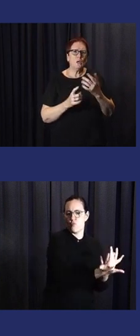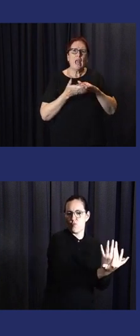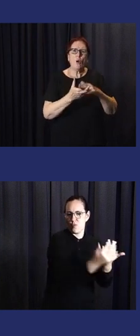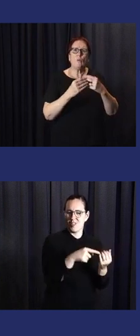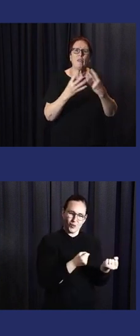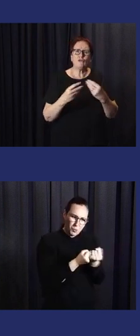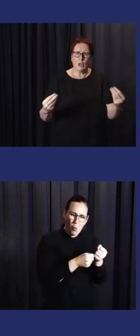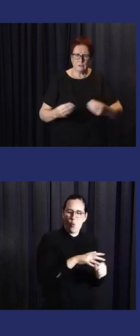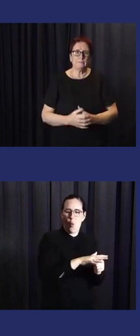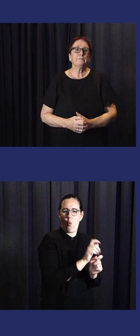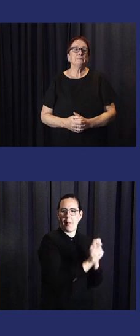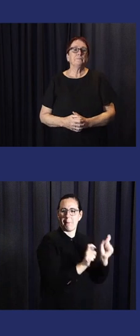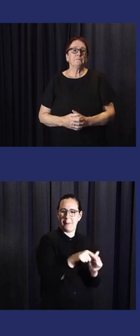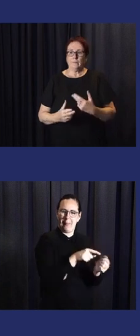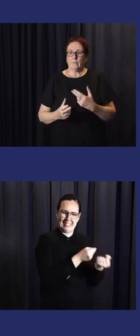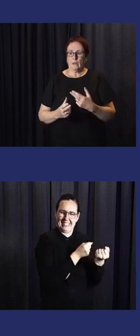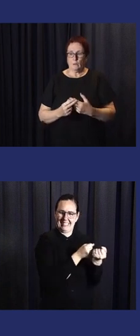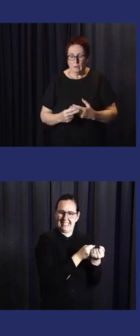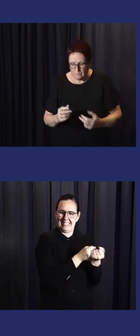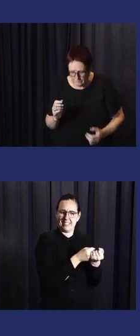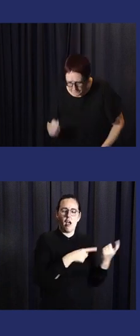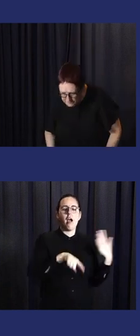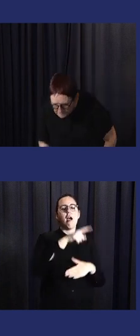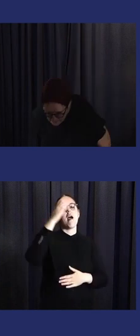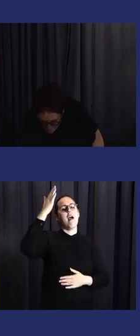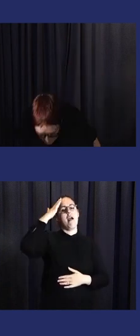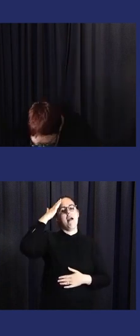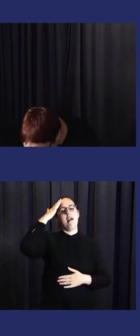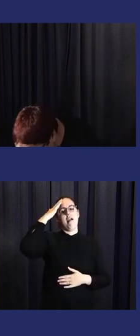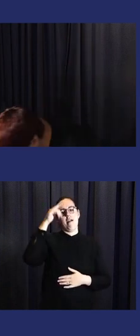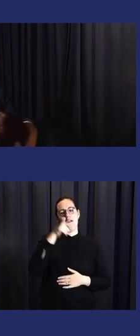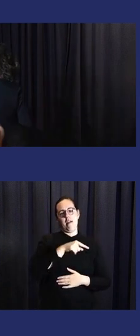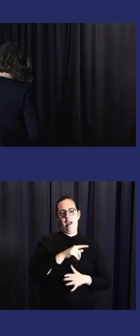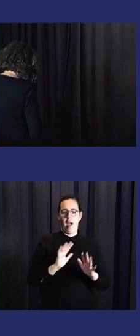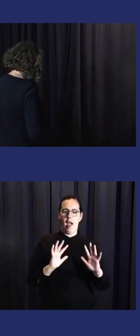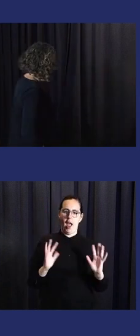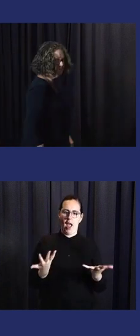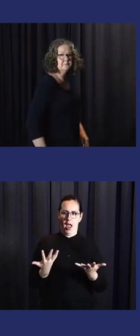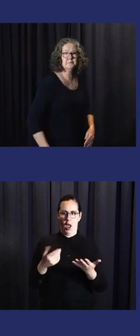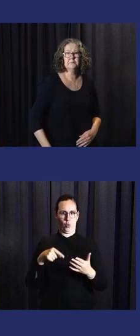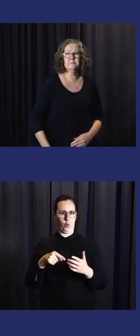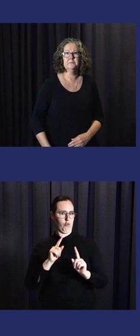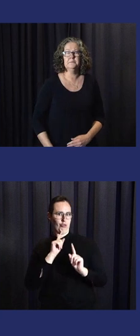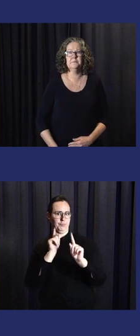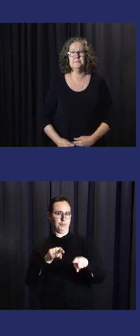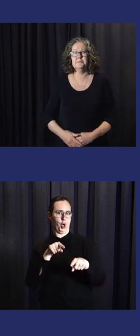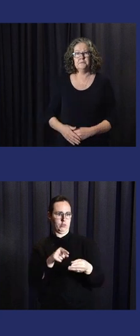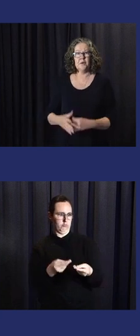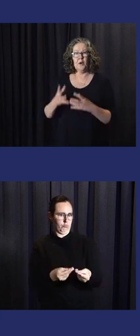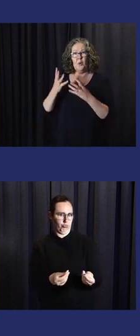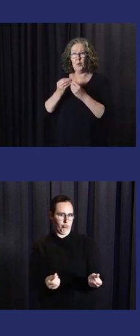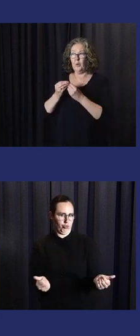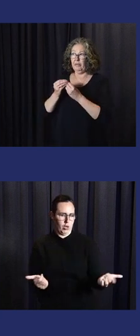people on proper response to the saltwater institution and drought. And with our